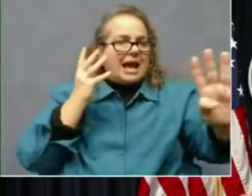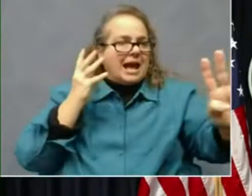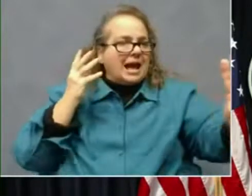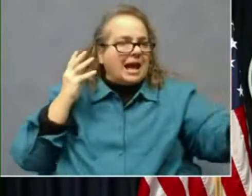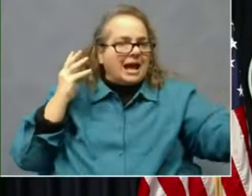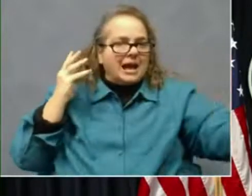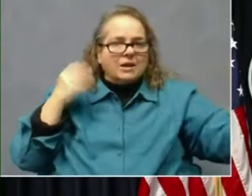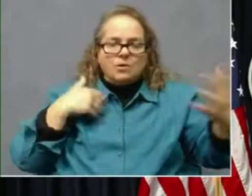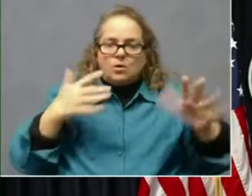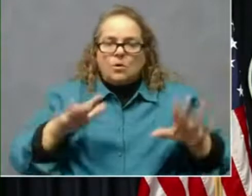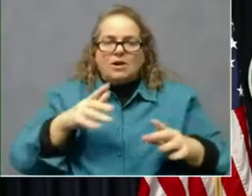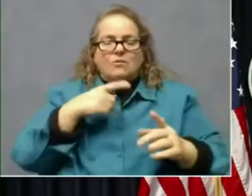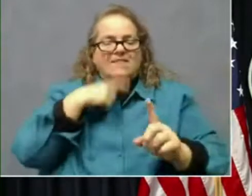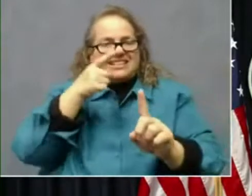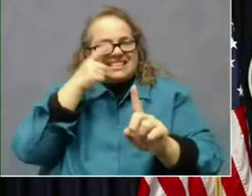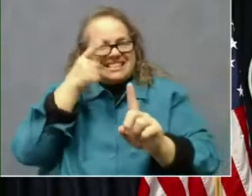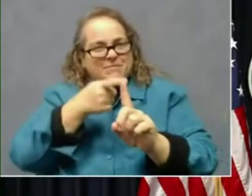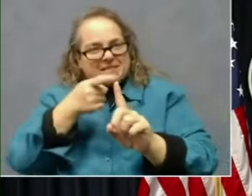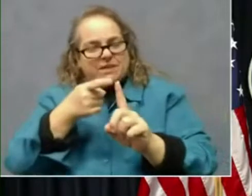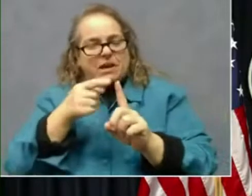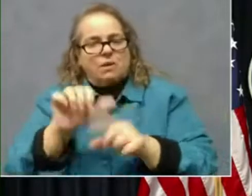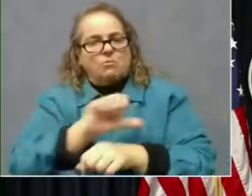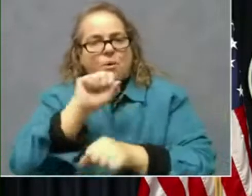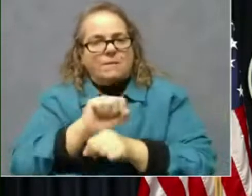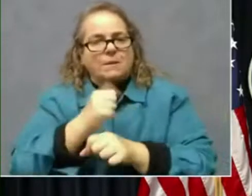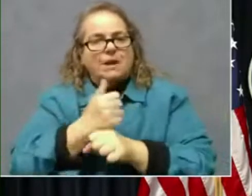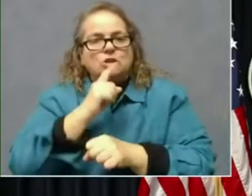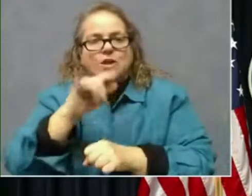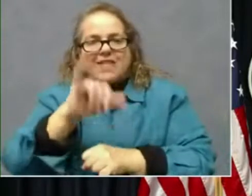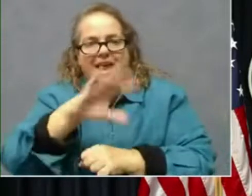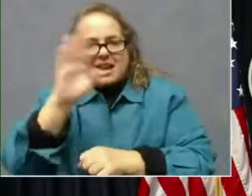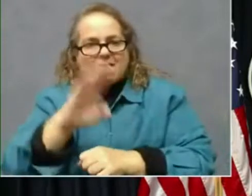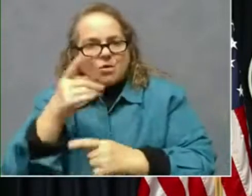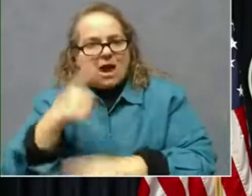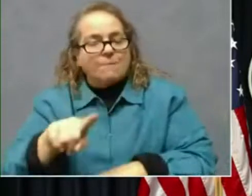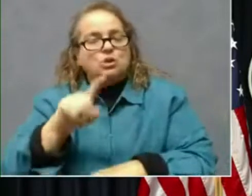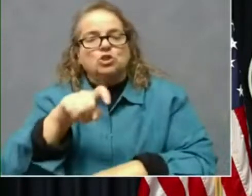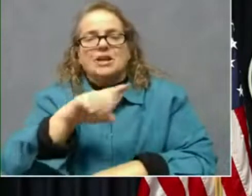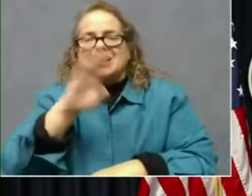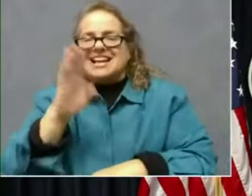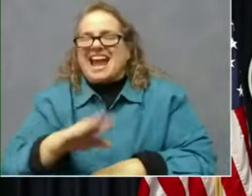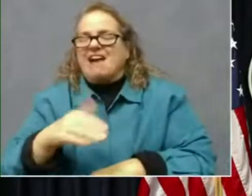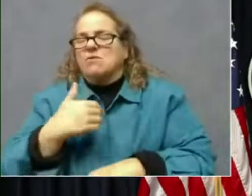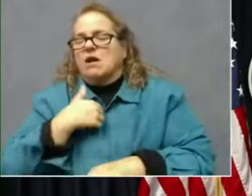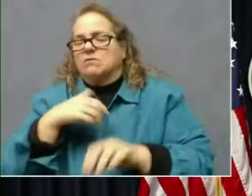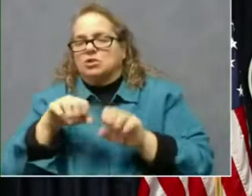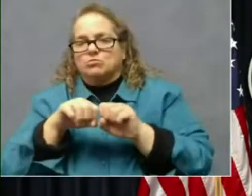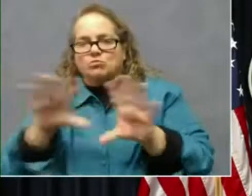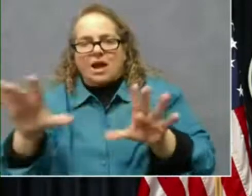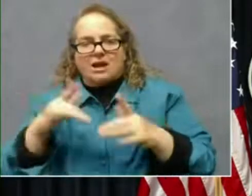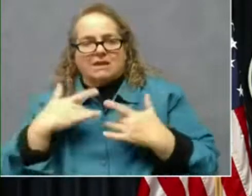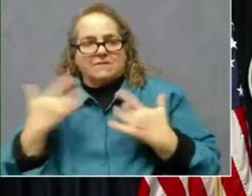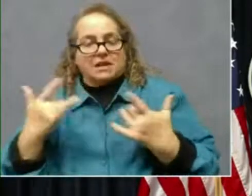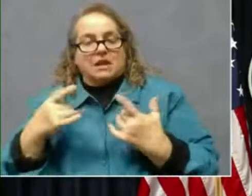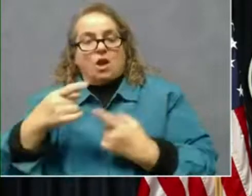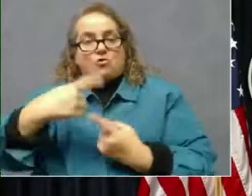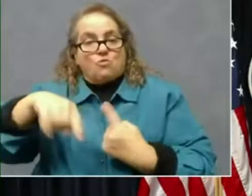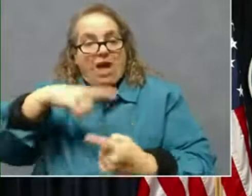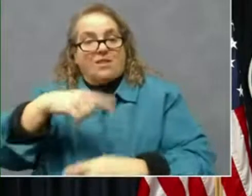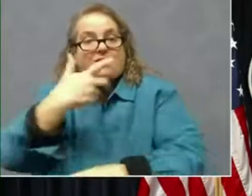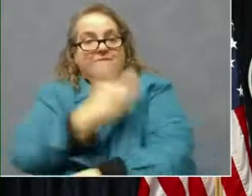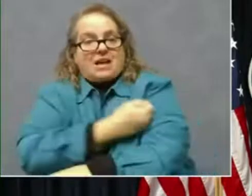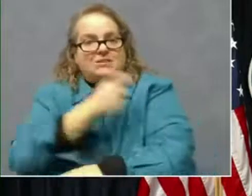specific appointment to make sure that never happens. You should never have a super spreader event around the vaccine that's supposed to save you,